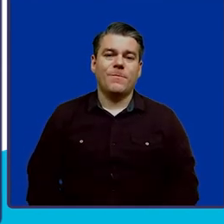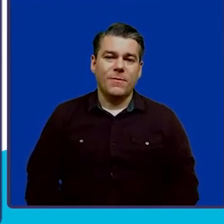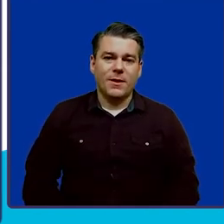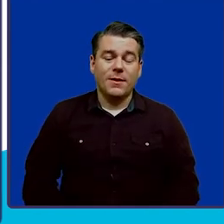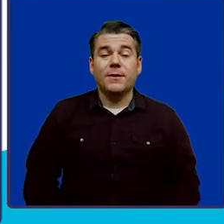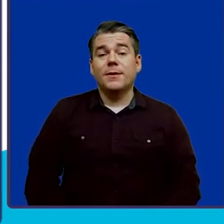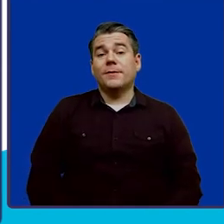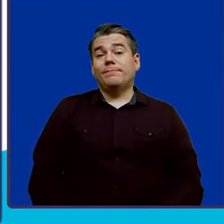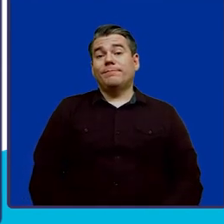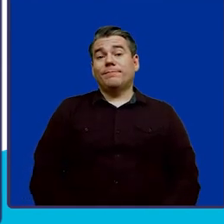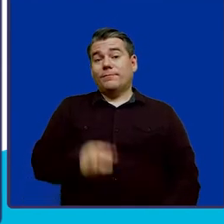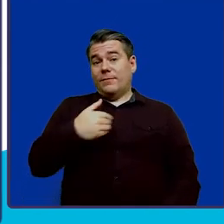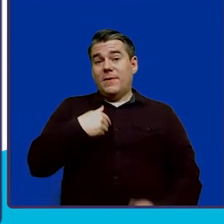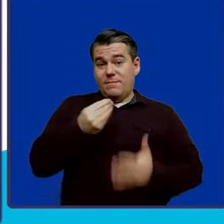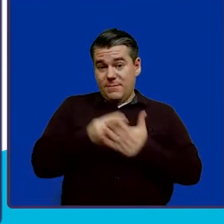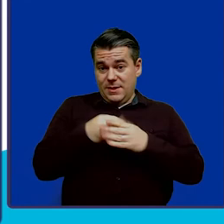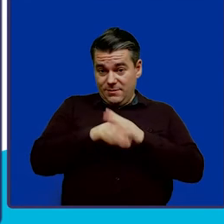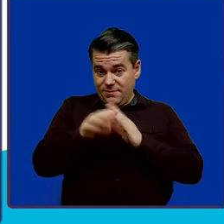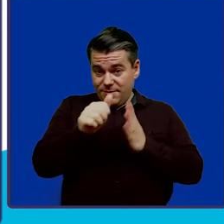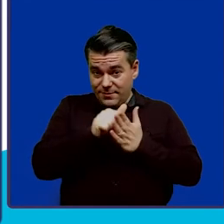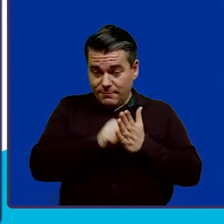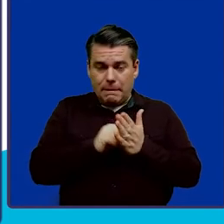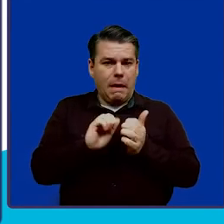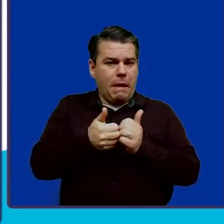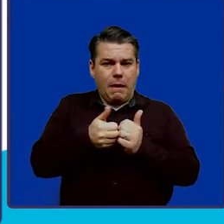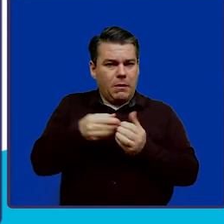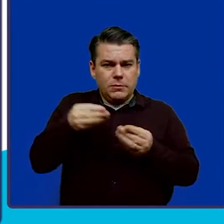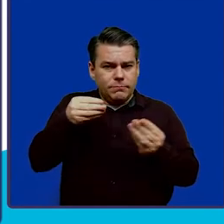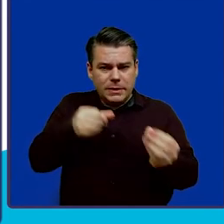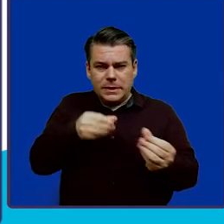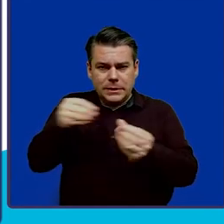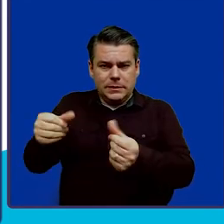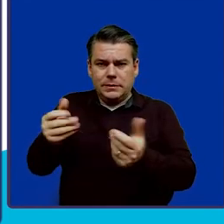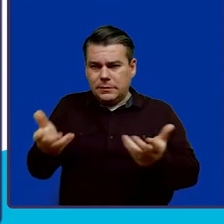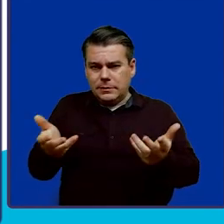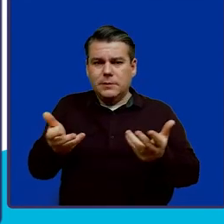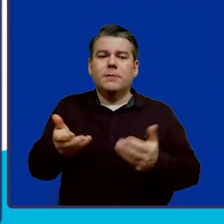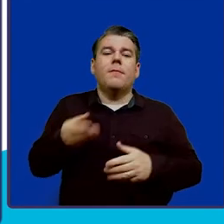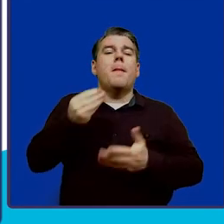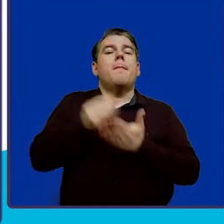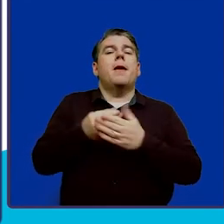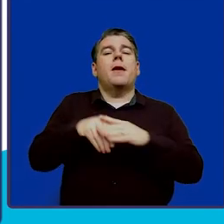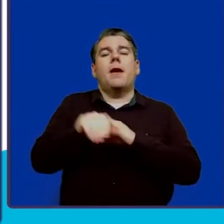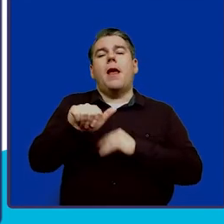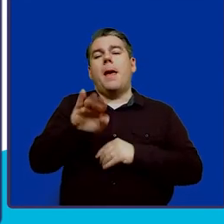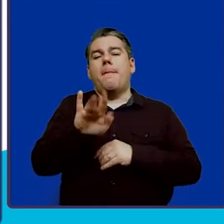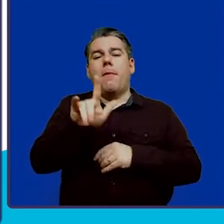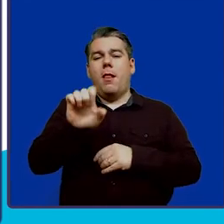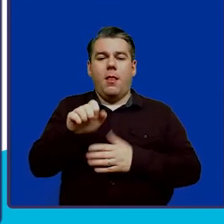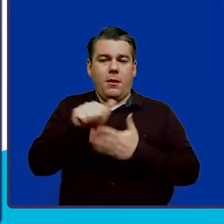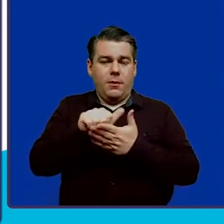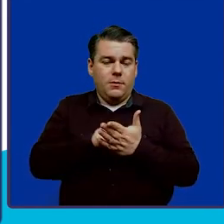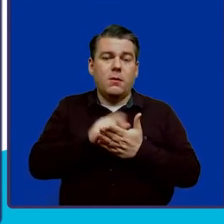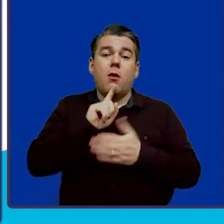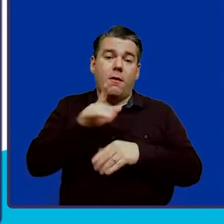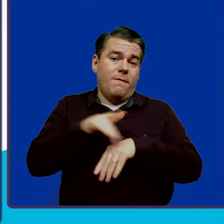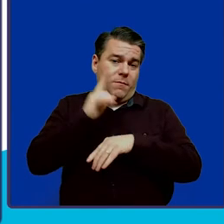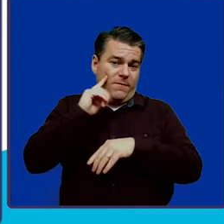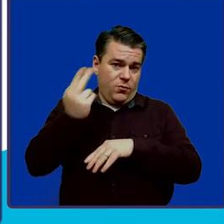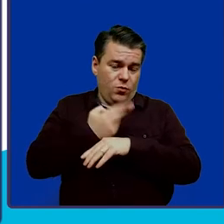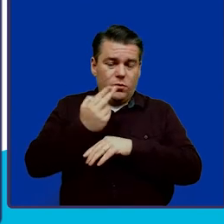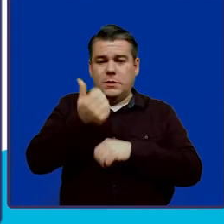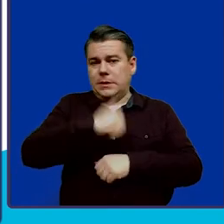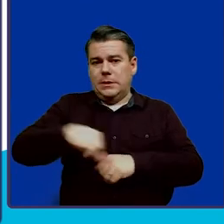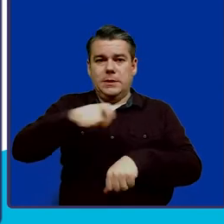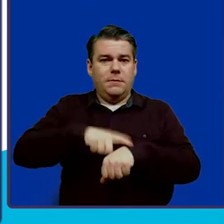Now, you have money in your accounts, so how do you spend it? So, money in an ABLE accounts are available for use at any